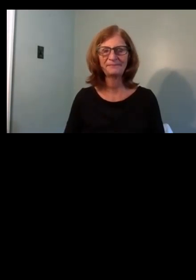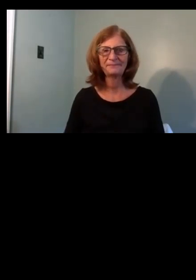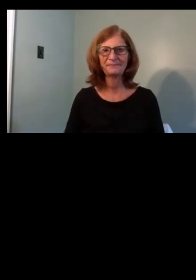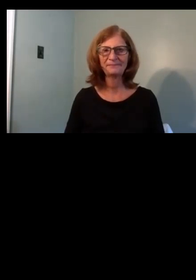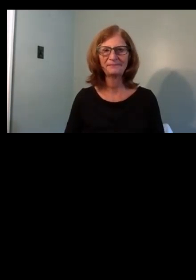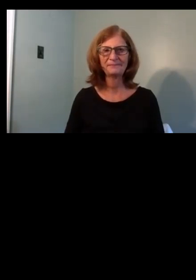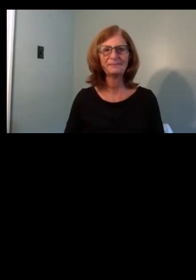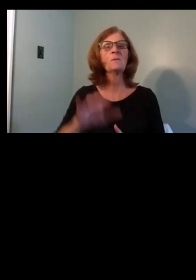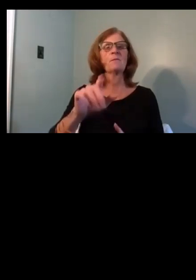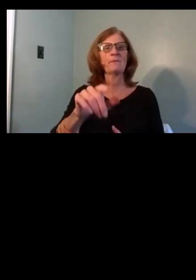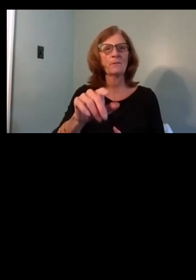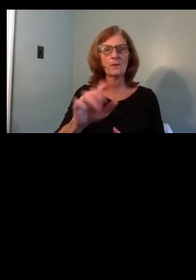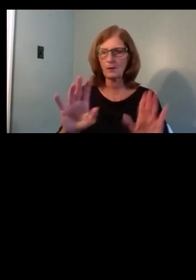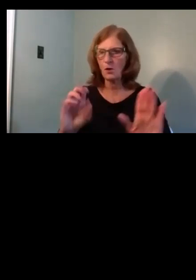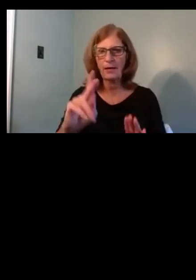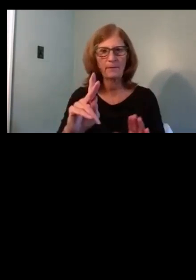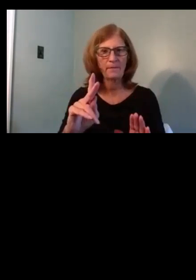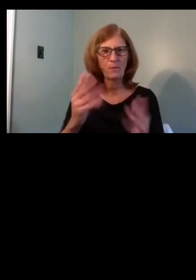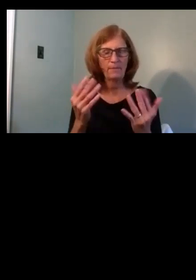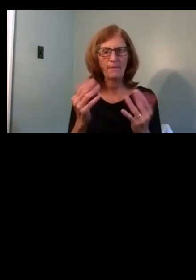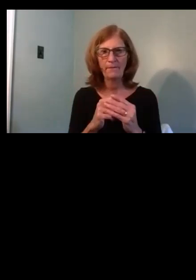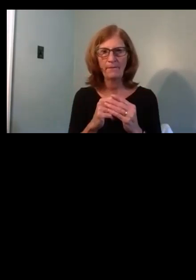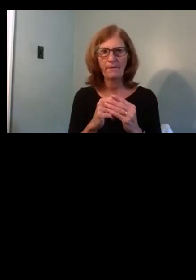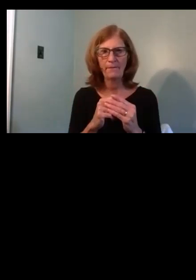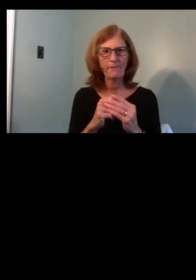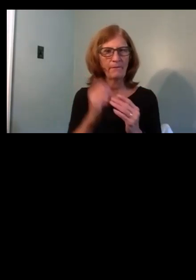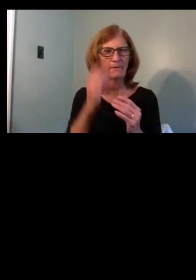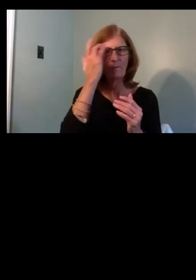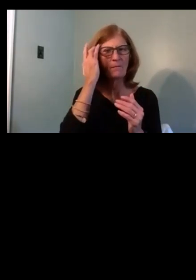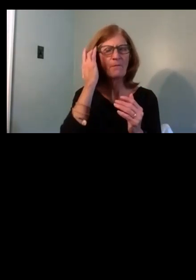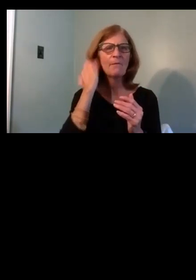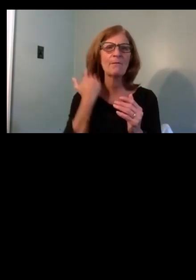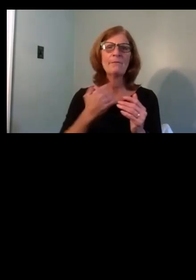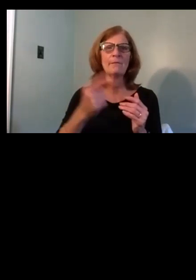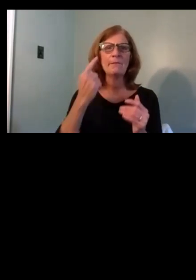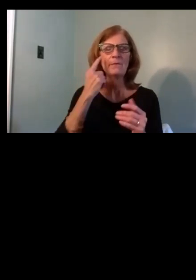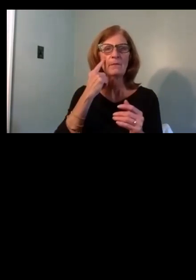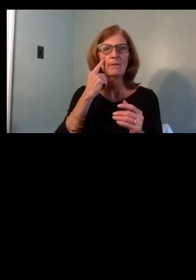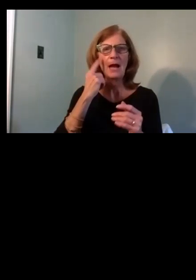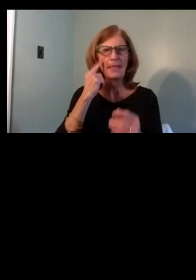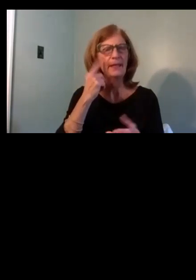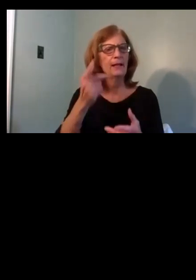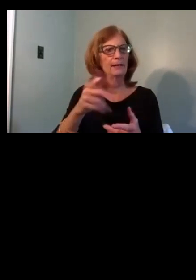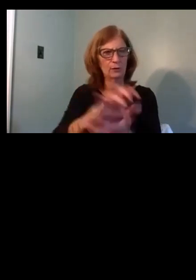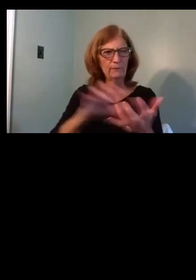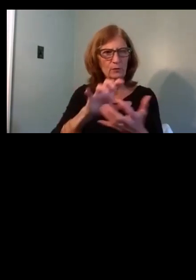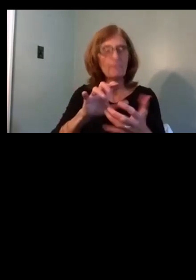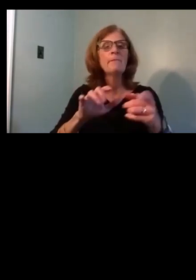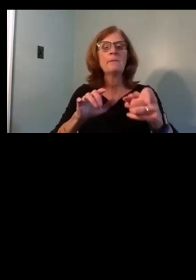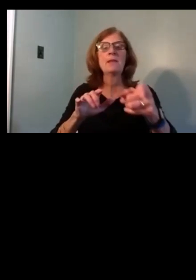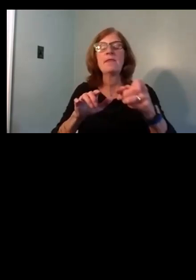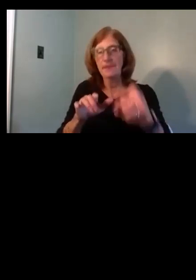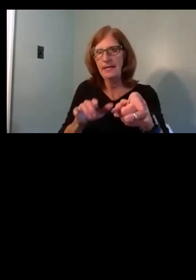Oh, I think I confused the last slide. I'm sorry. This is the ranking of current Hoff